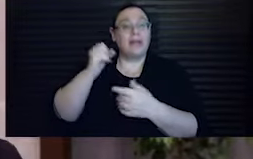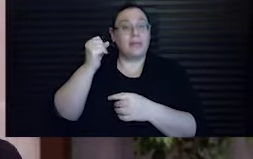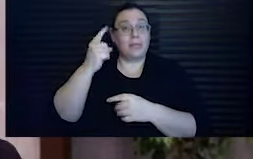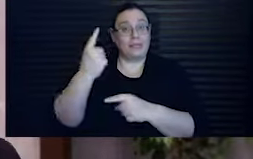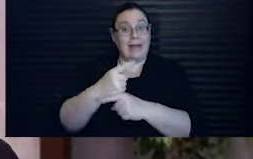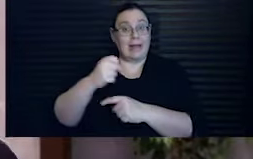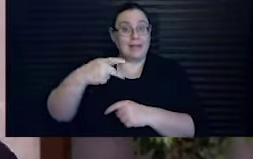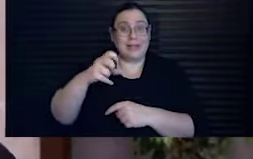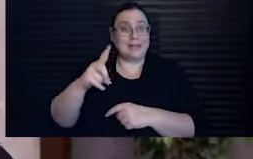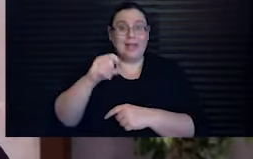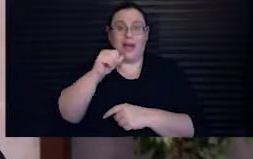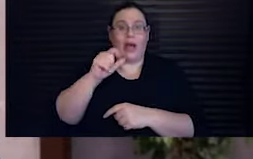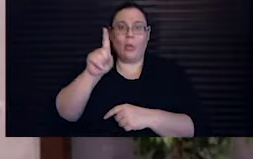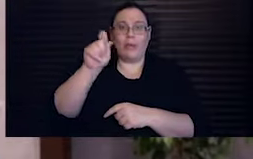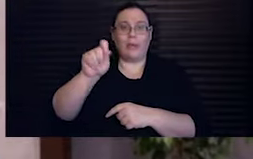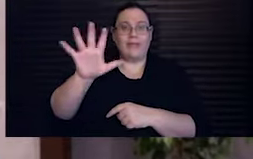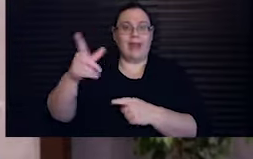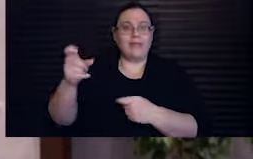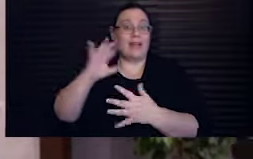half.